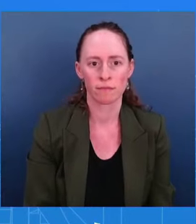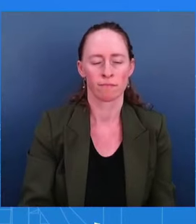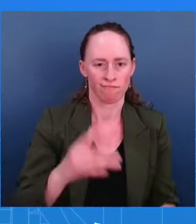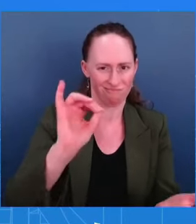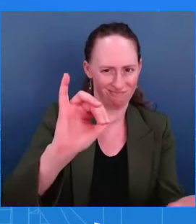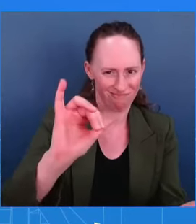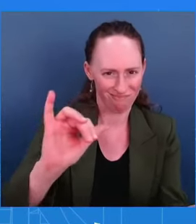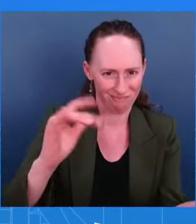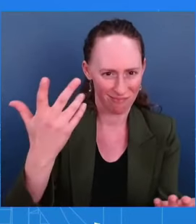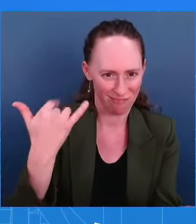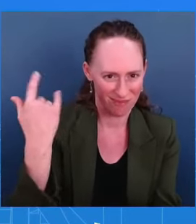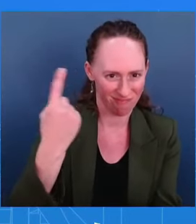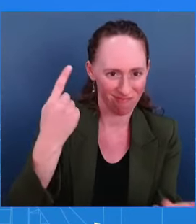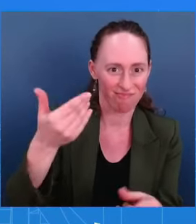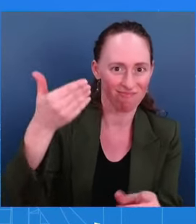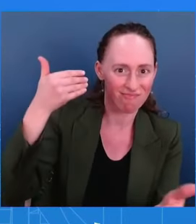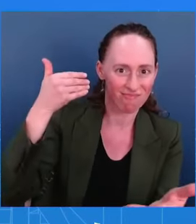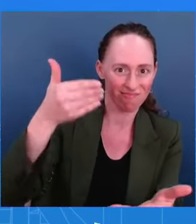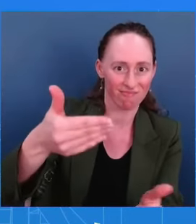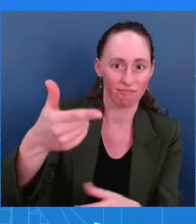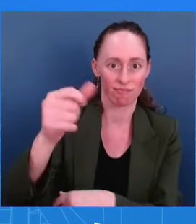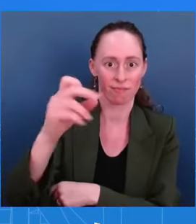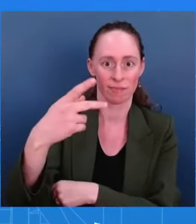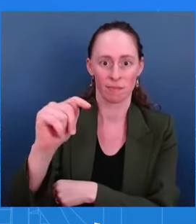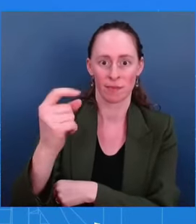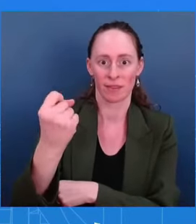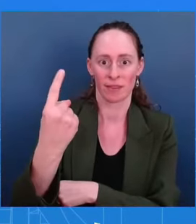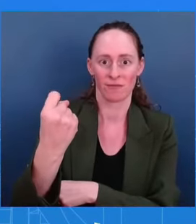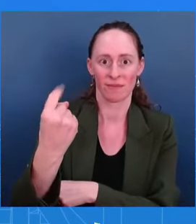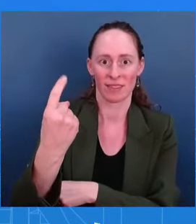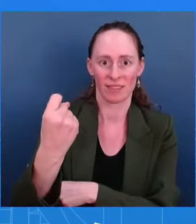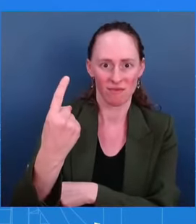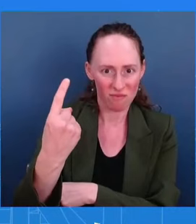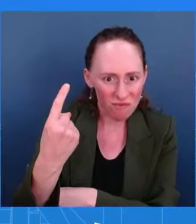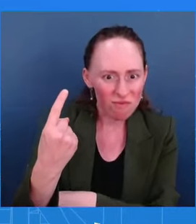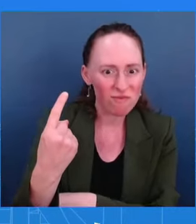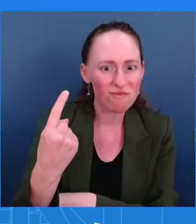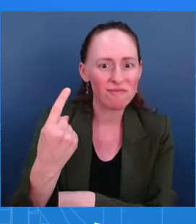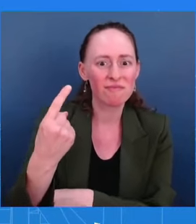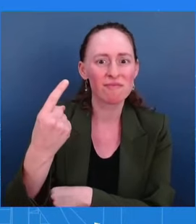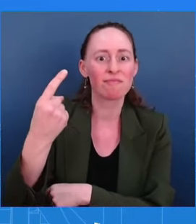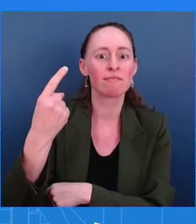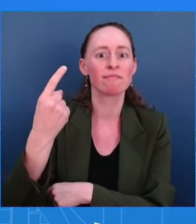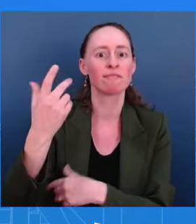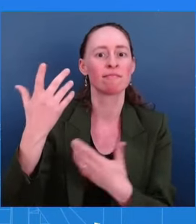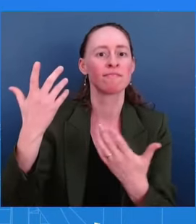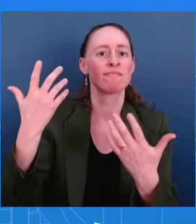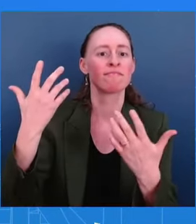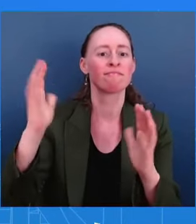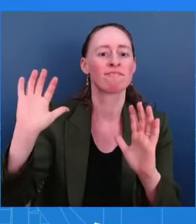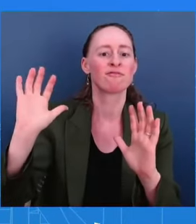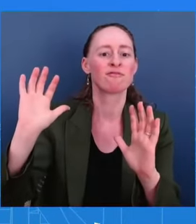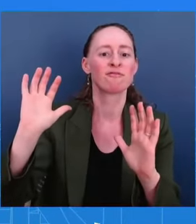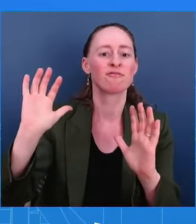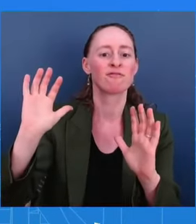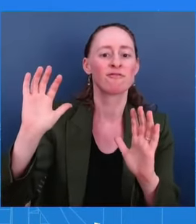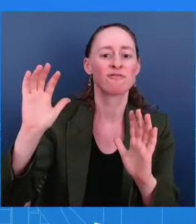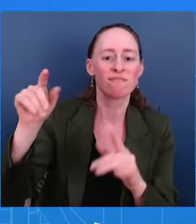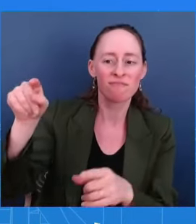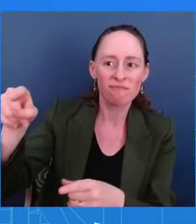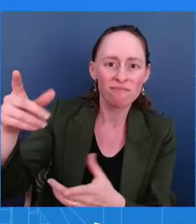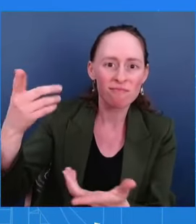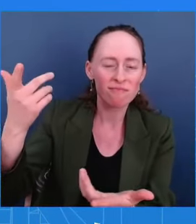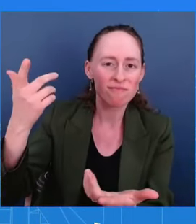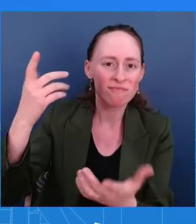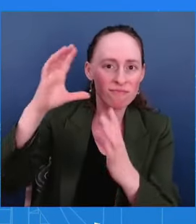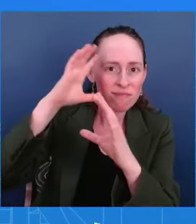been a big deal to whoever the office holder is. How is he going to spend September 11th this year? I believe we put out, we put